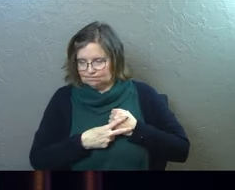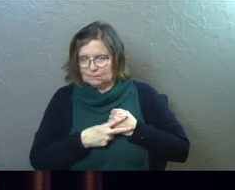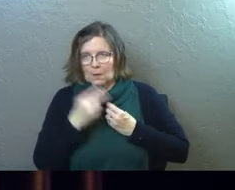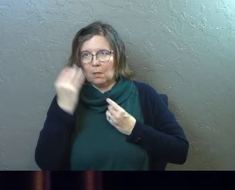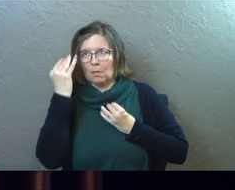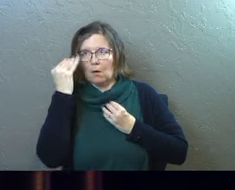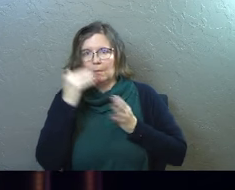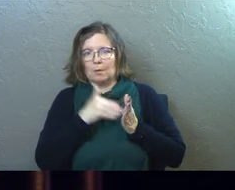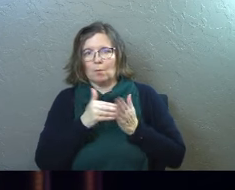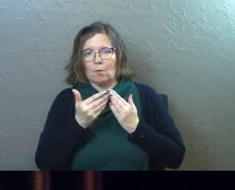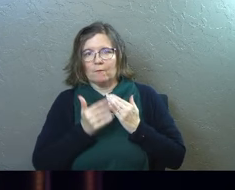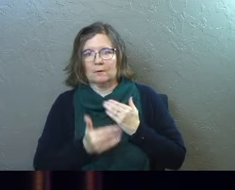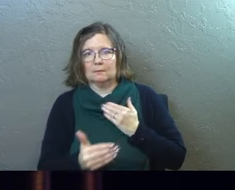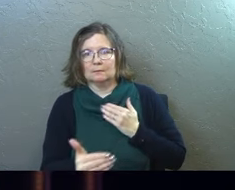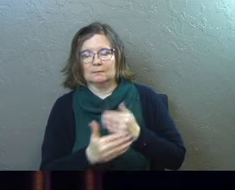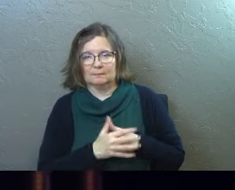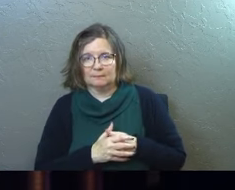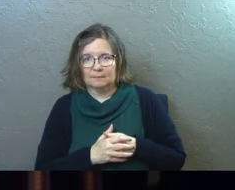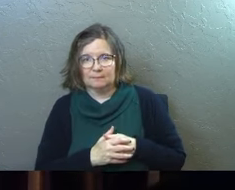often.